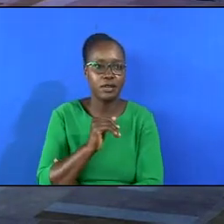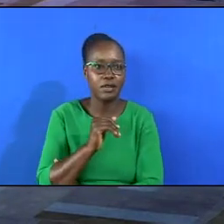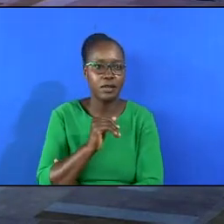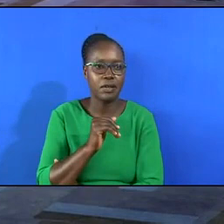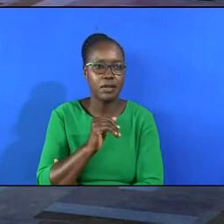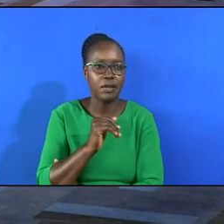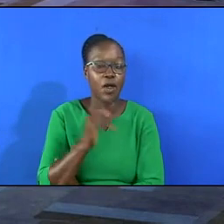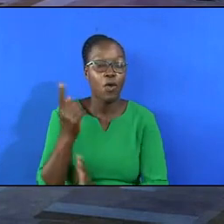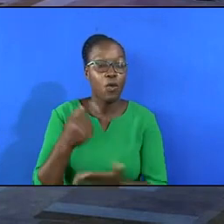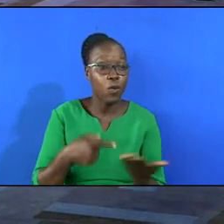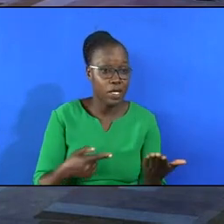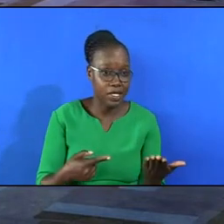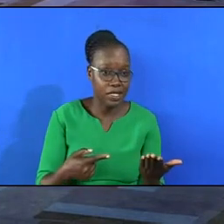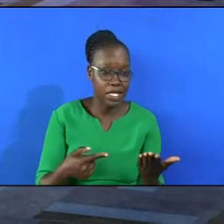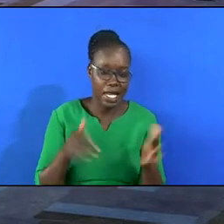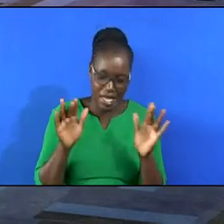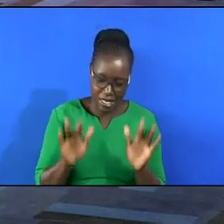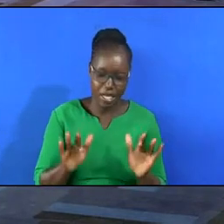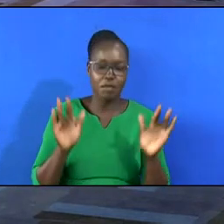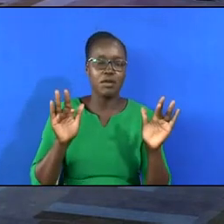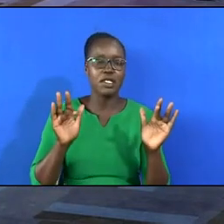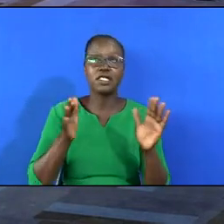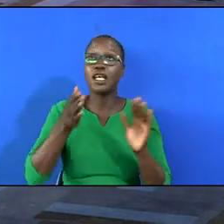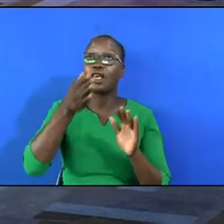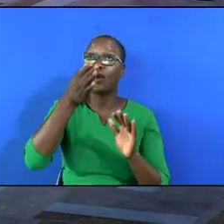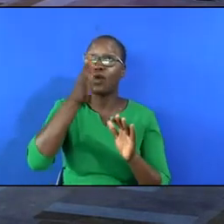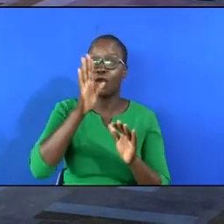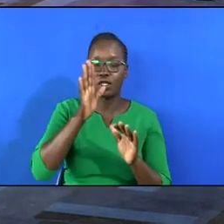What an amazing God.